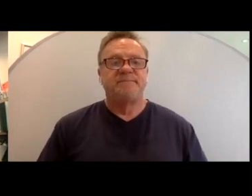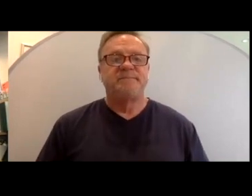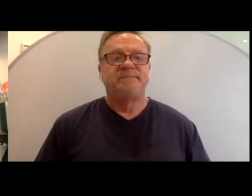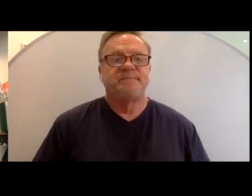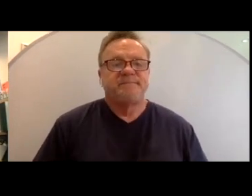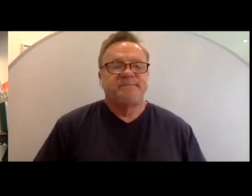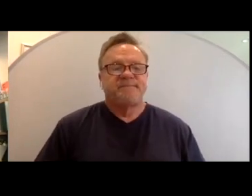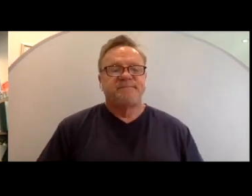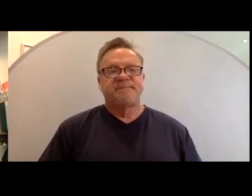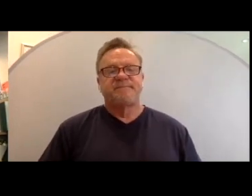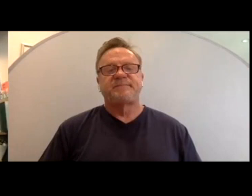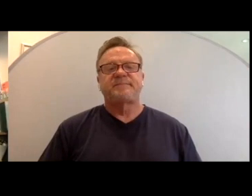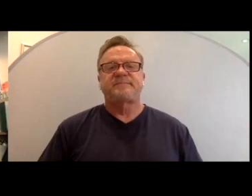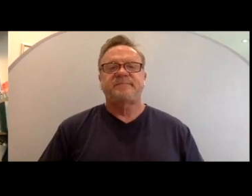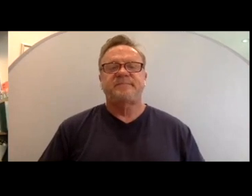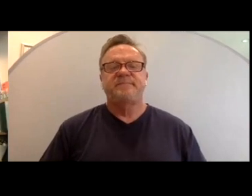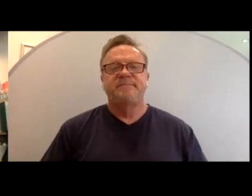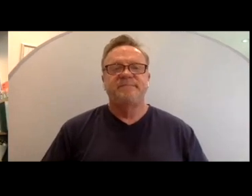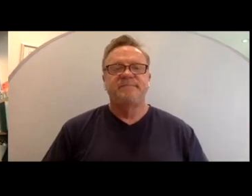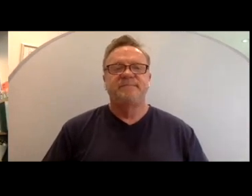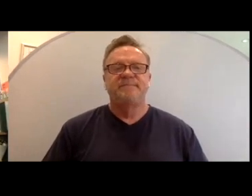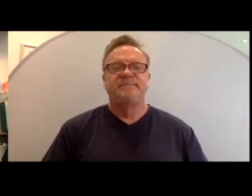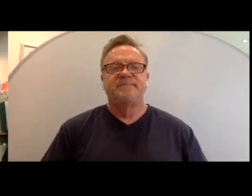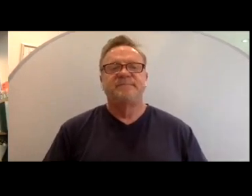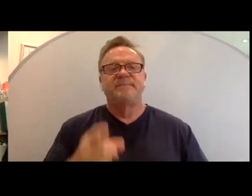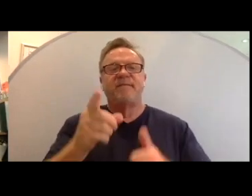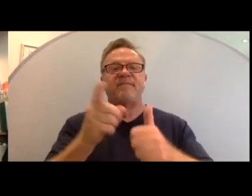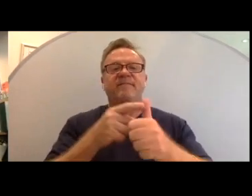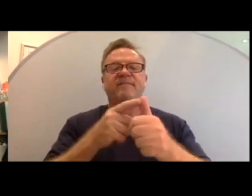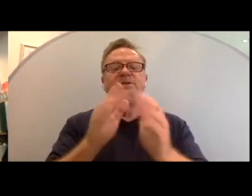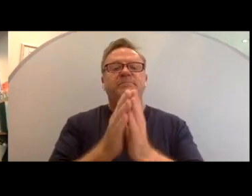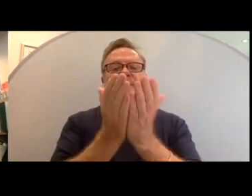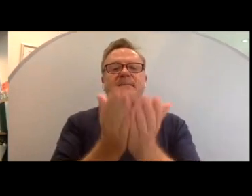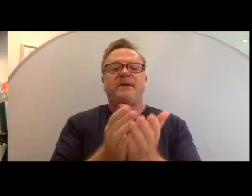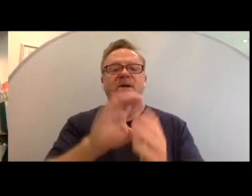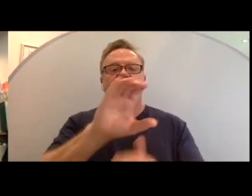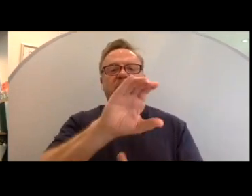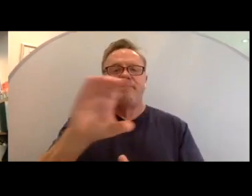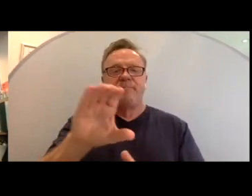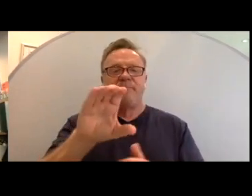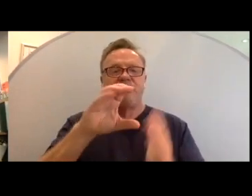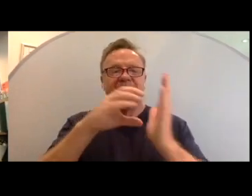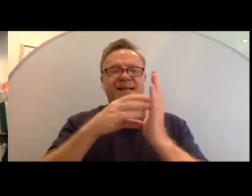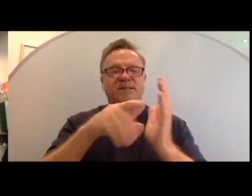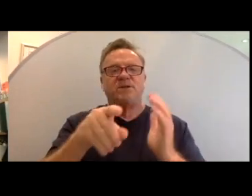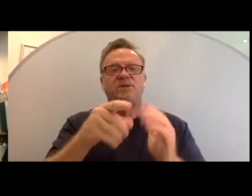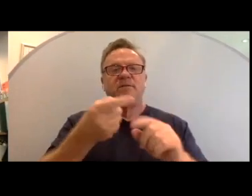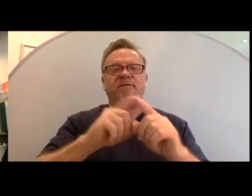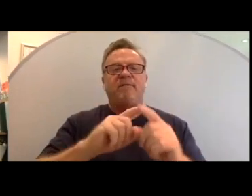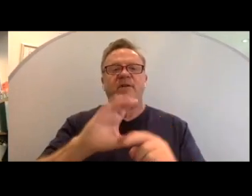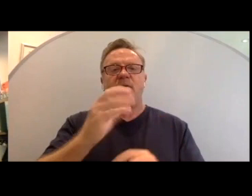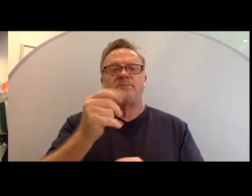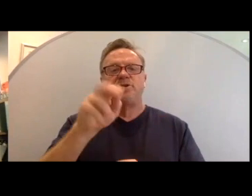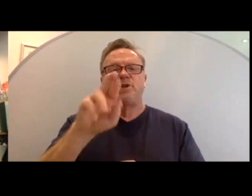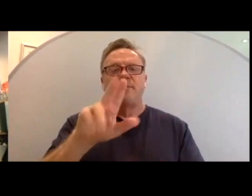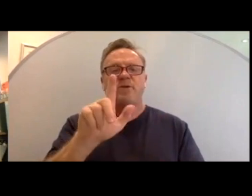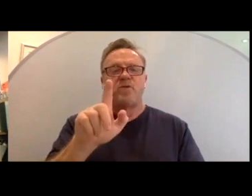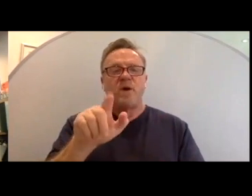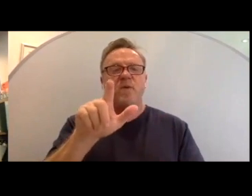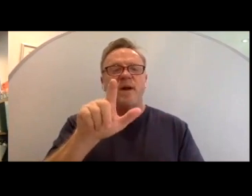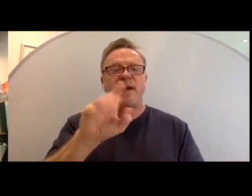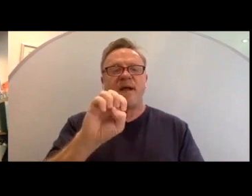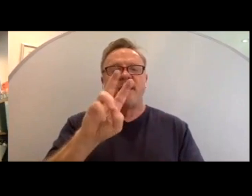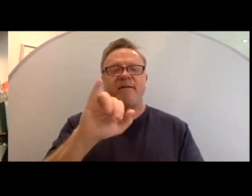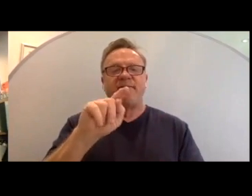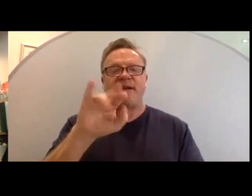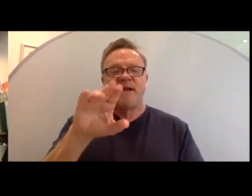So this is the first biblical passage that I'll lift up. This is from chapter 21 of Leviticus, verses